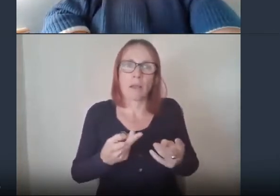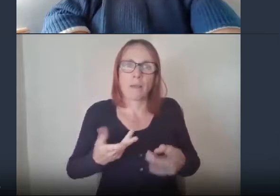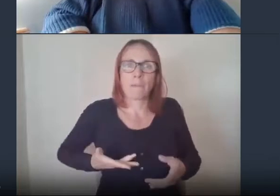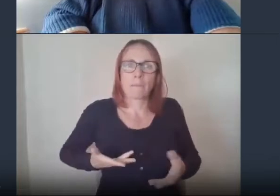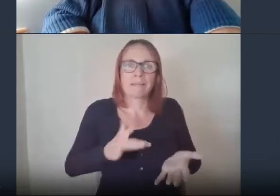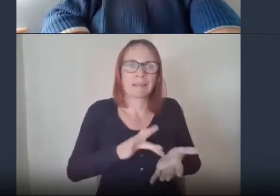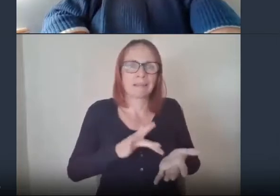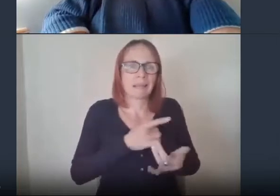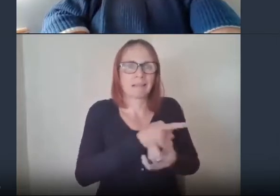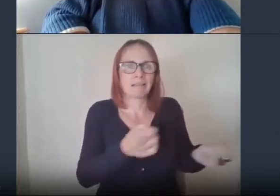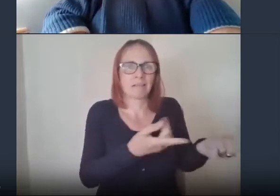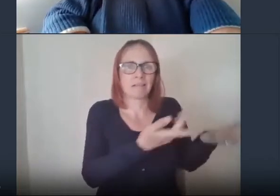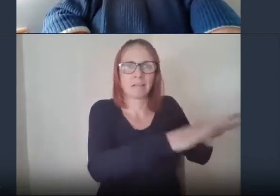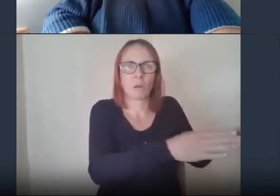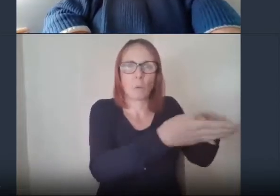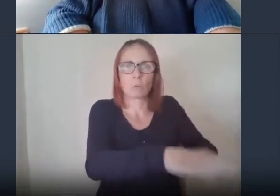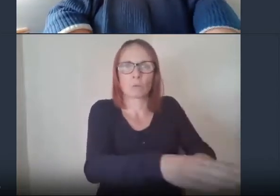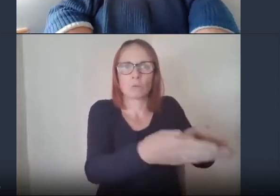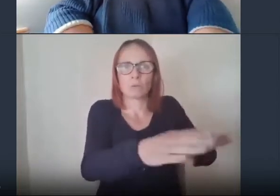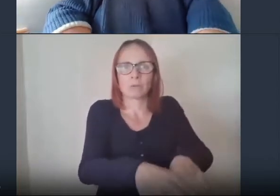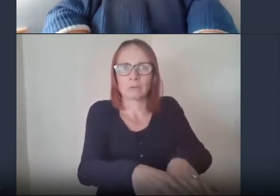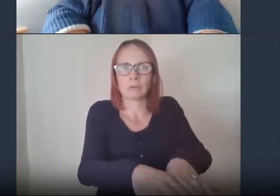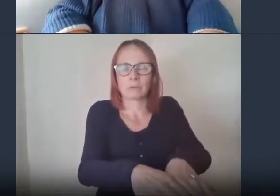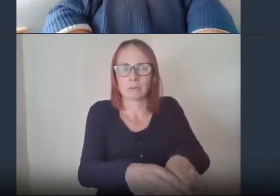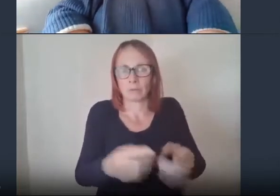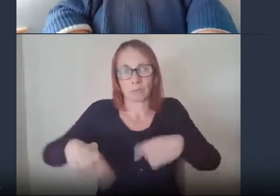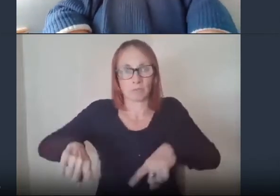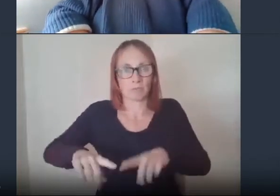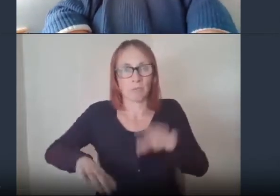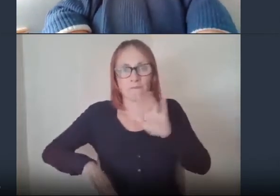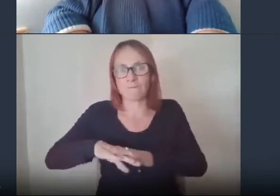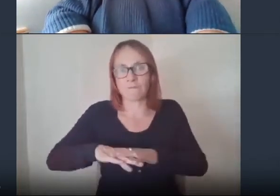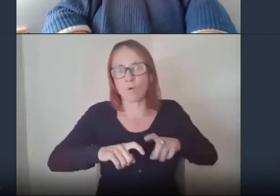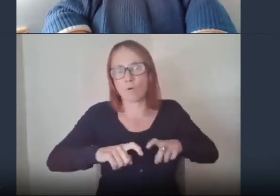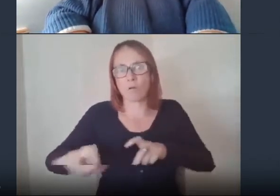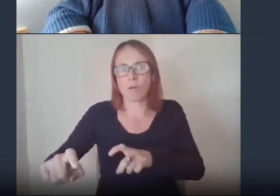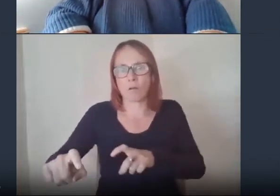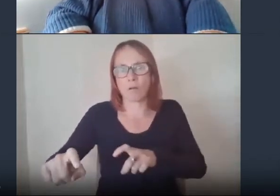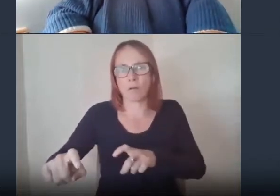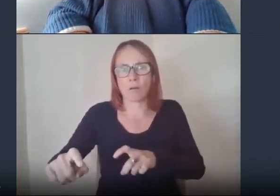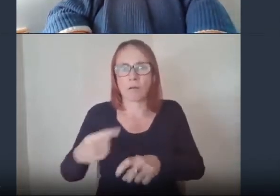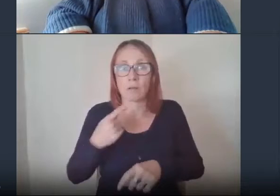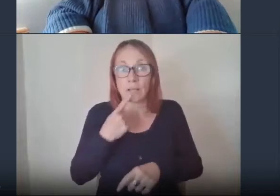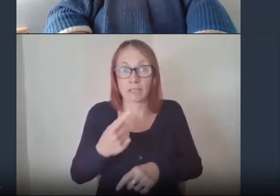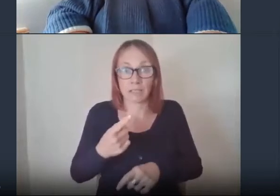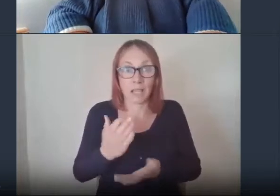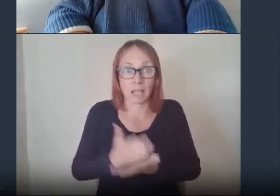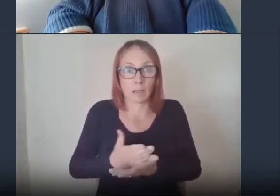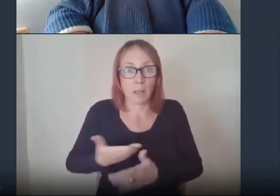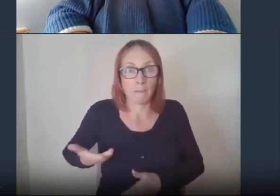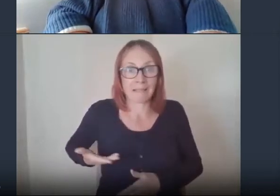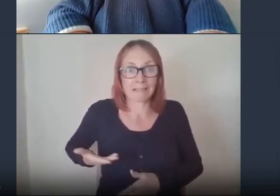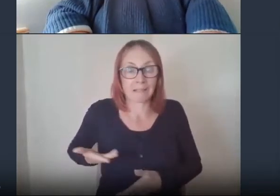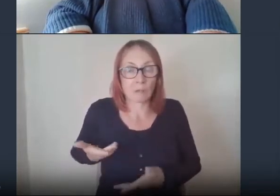that not all other businesses have come through in one piece and when i say businesses i'm talking about salt small